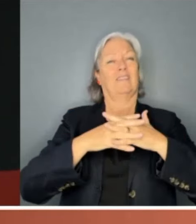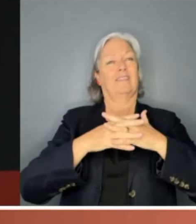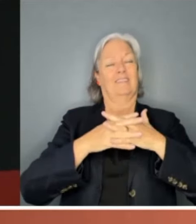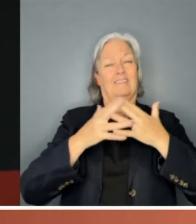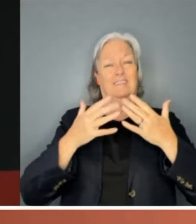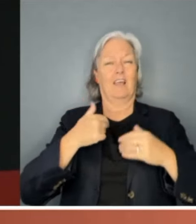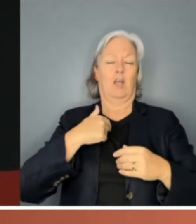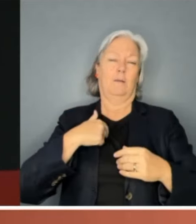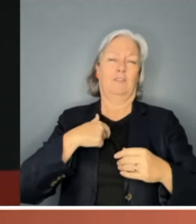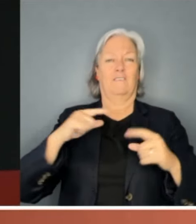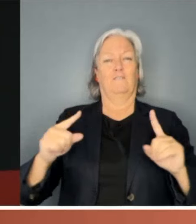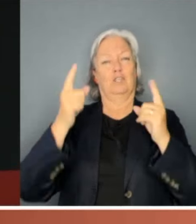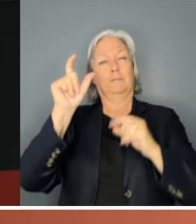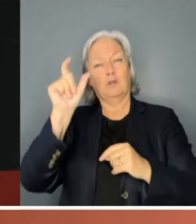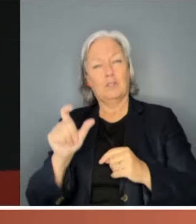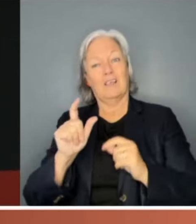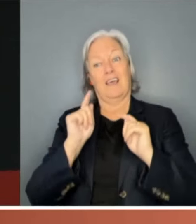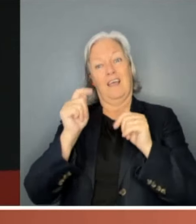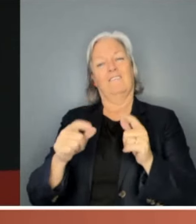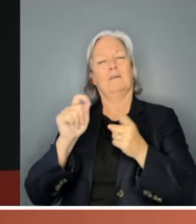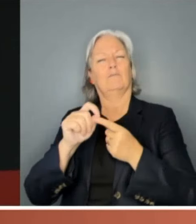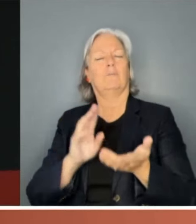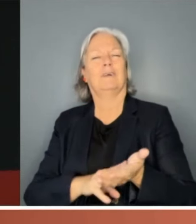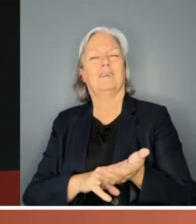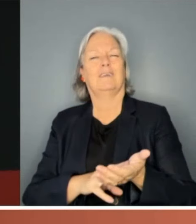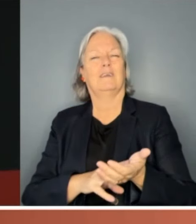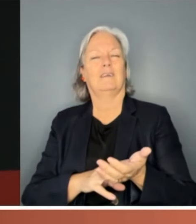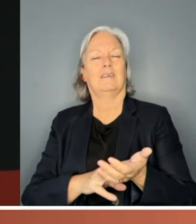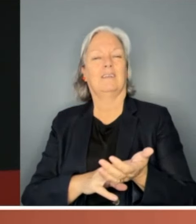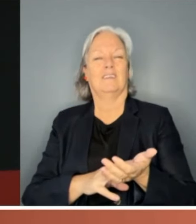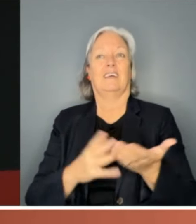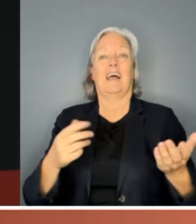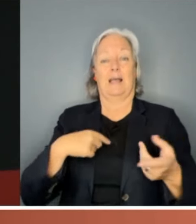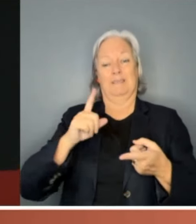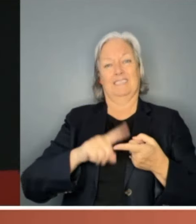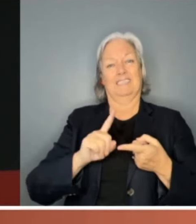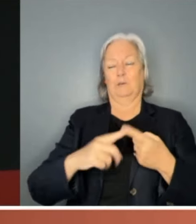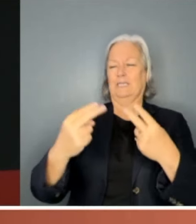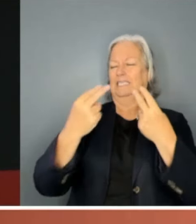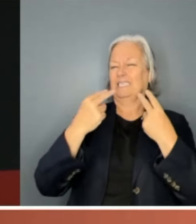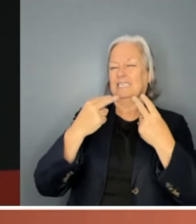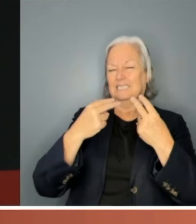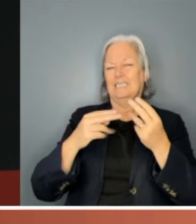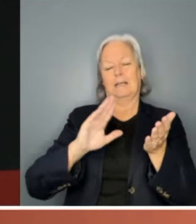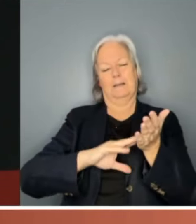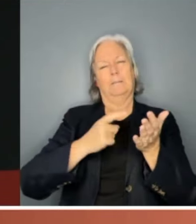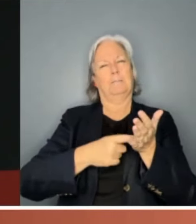person after the Prime Minister. And yet I can still be referred to as Mrs Dick. So